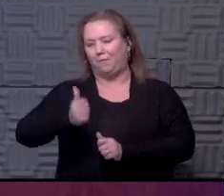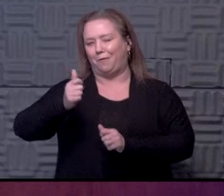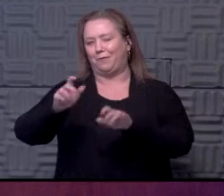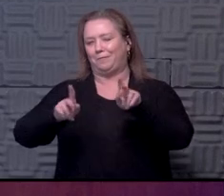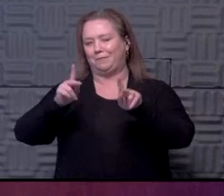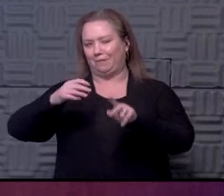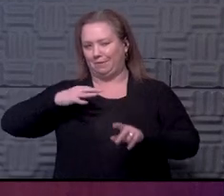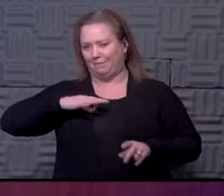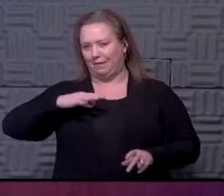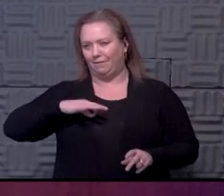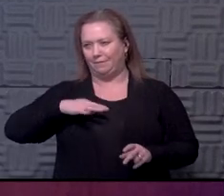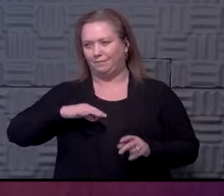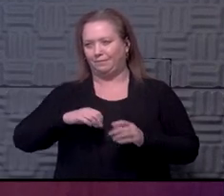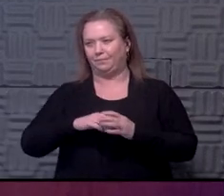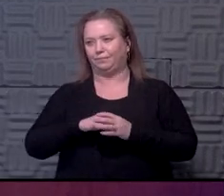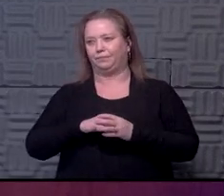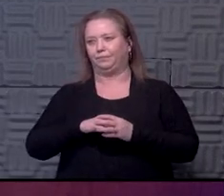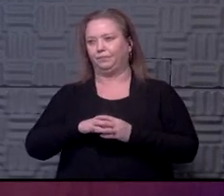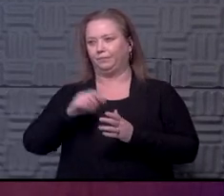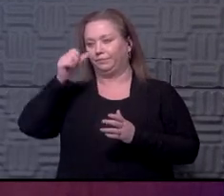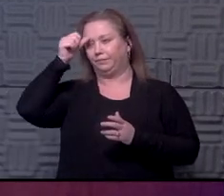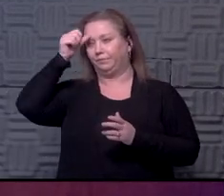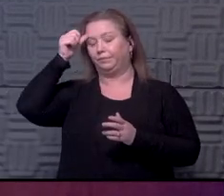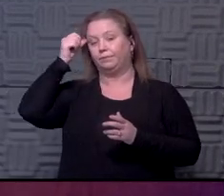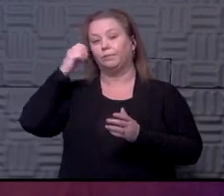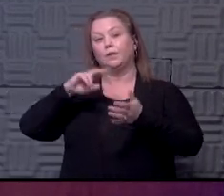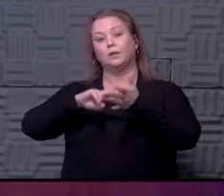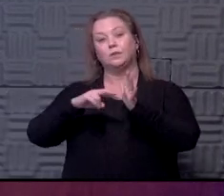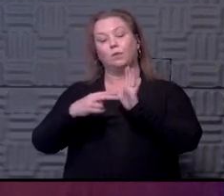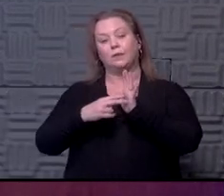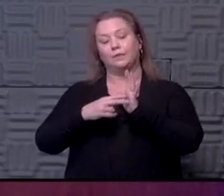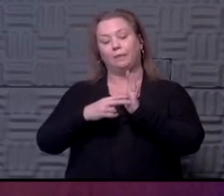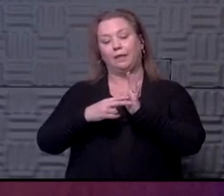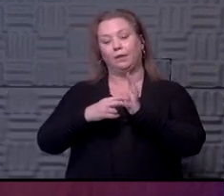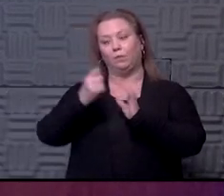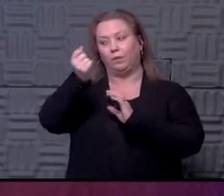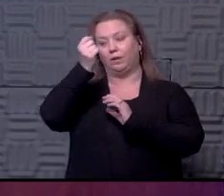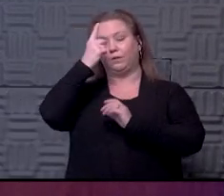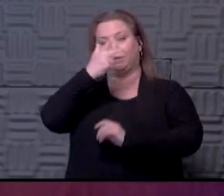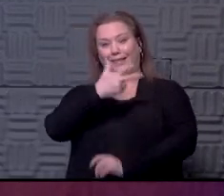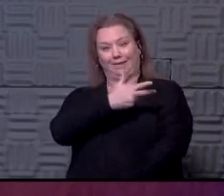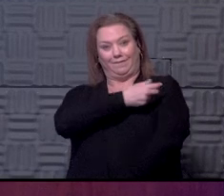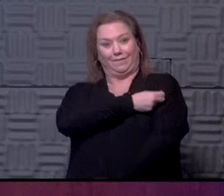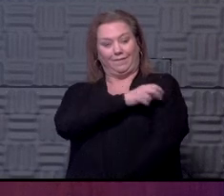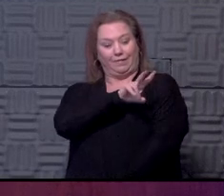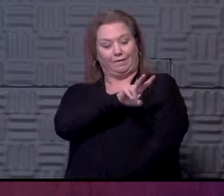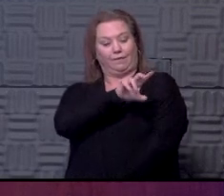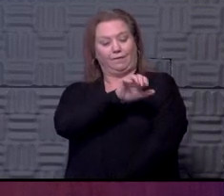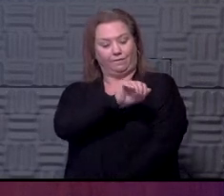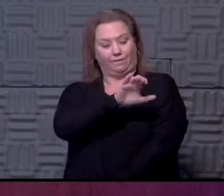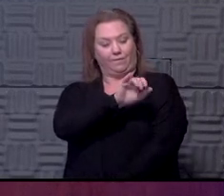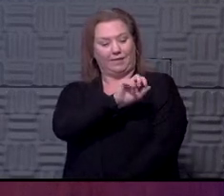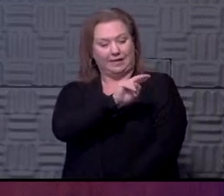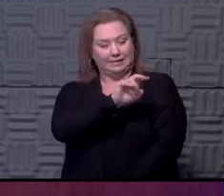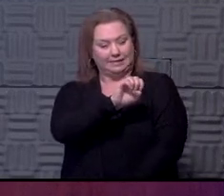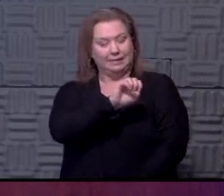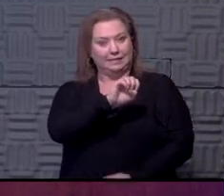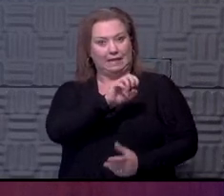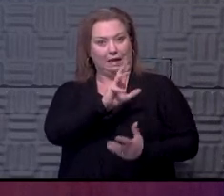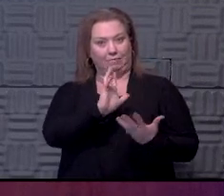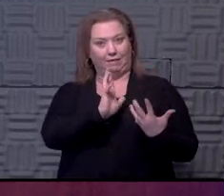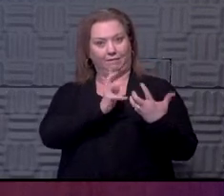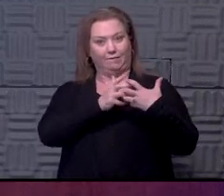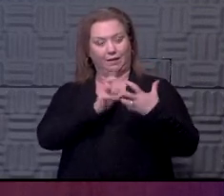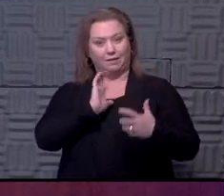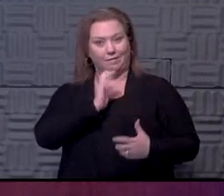as far as reducing their risk. So what does that mean when we understand how vaccines fit into modeling to see where